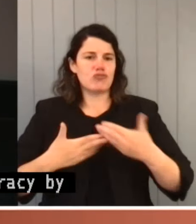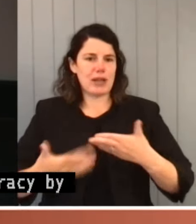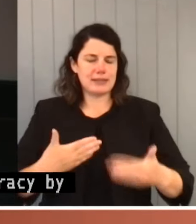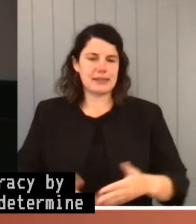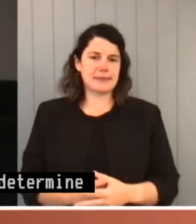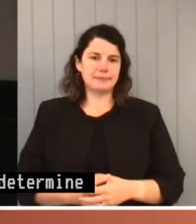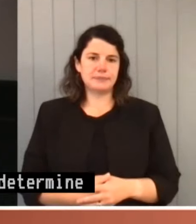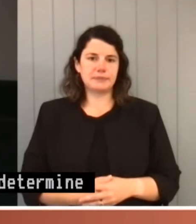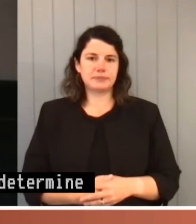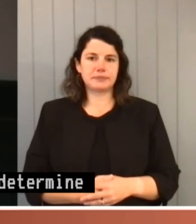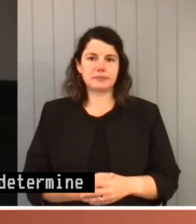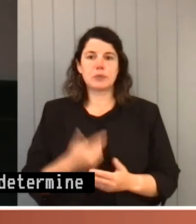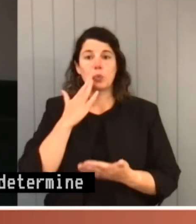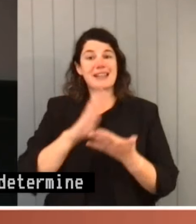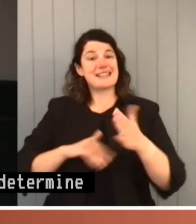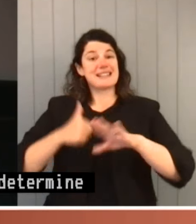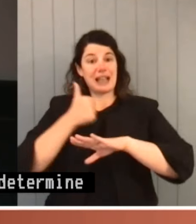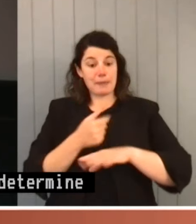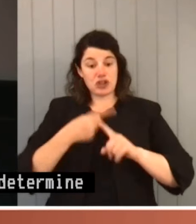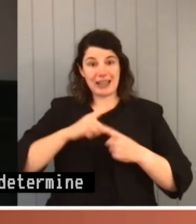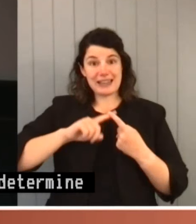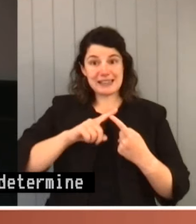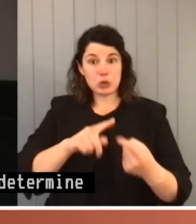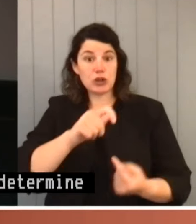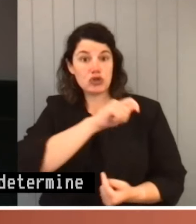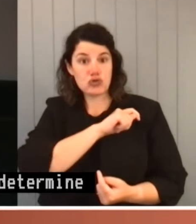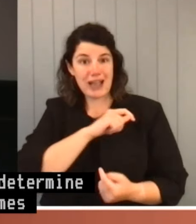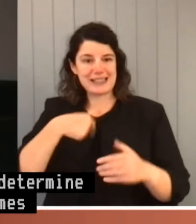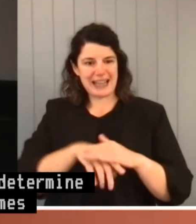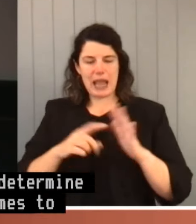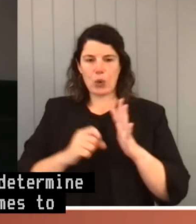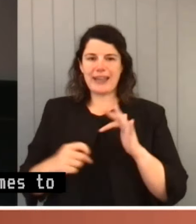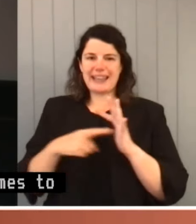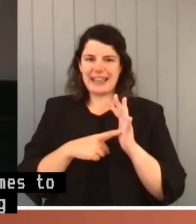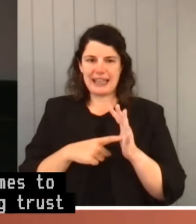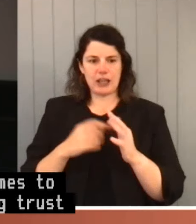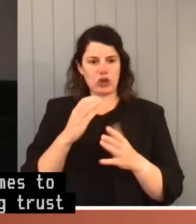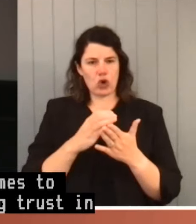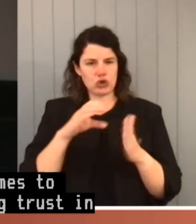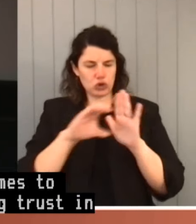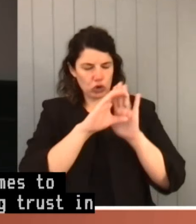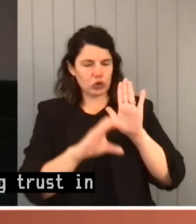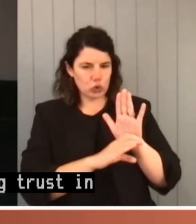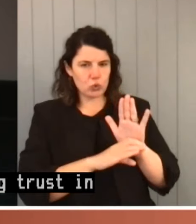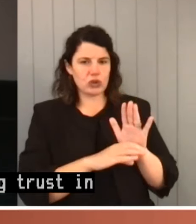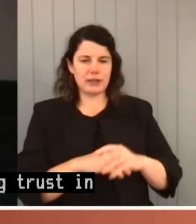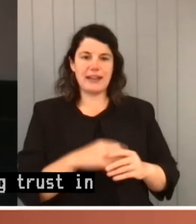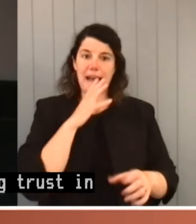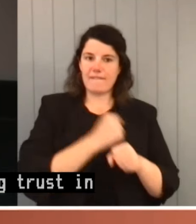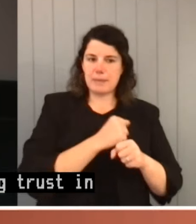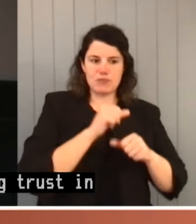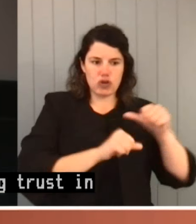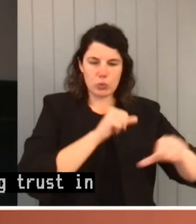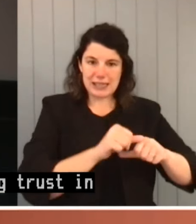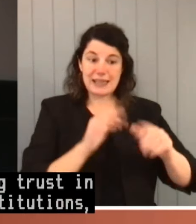to establishing and continuing trust in our key constitutional institutions, which I characterize as the Parliament,